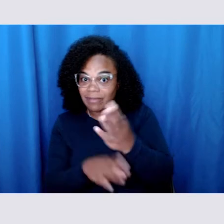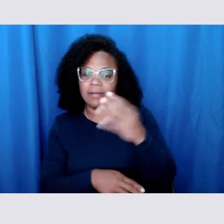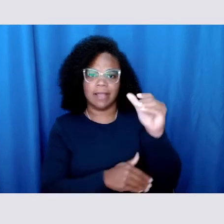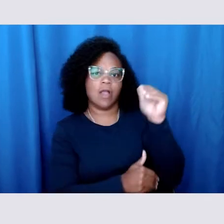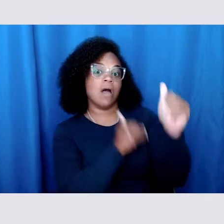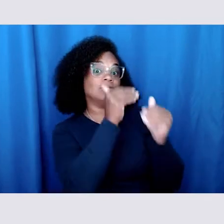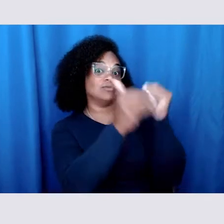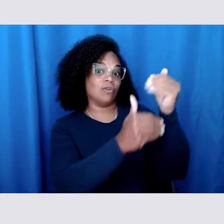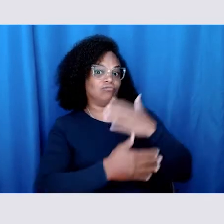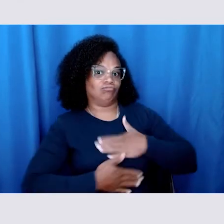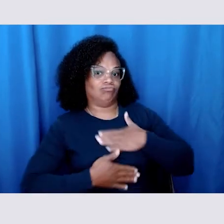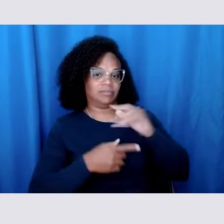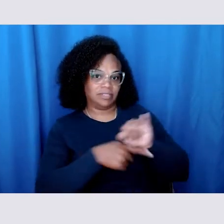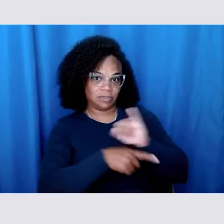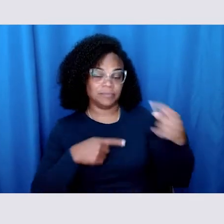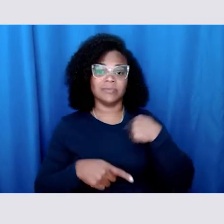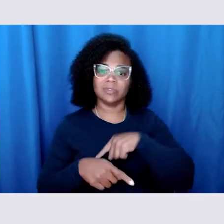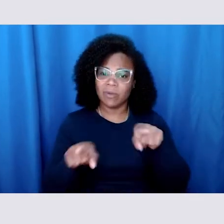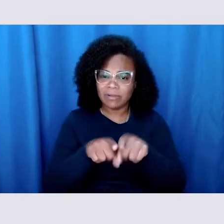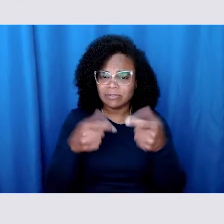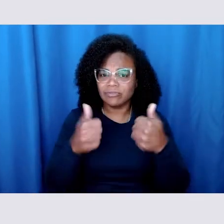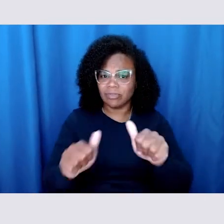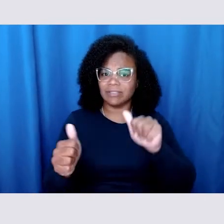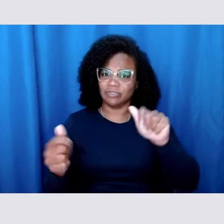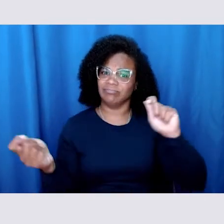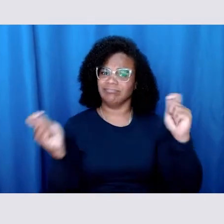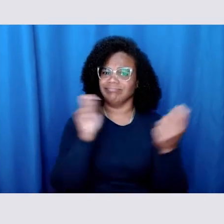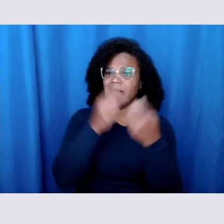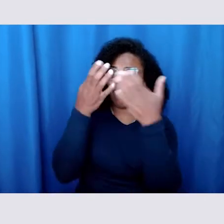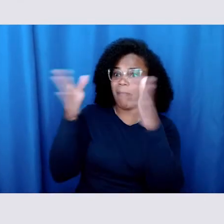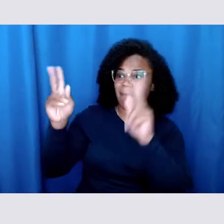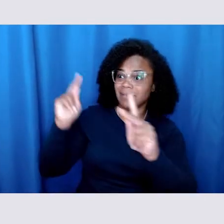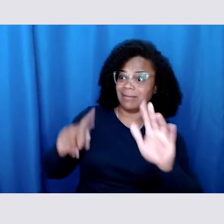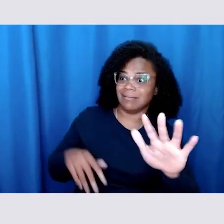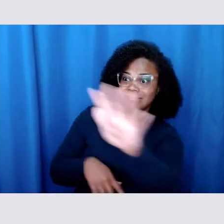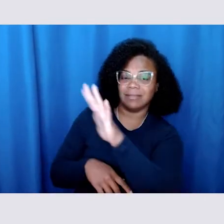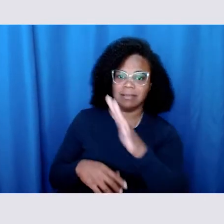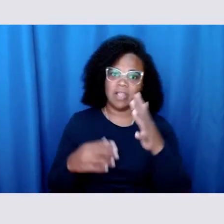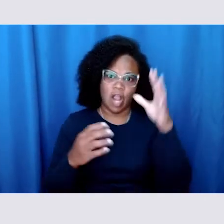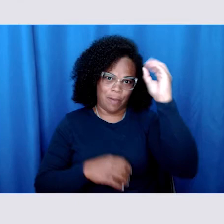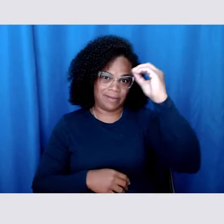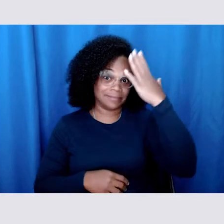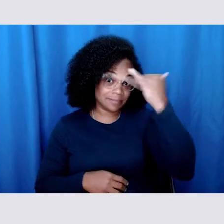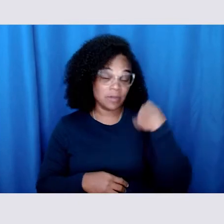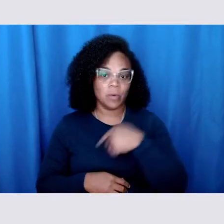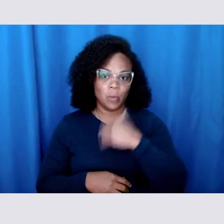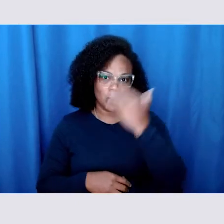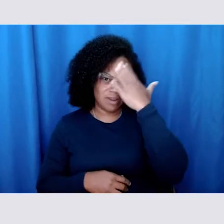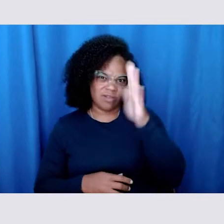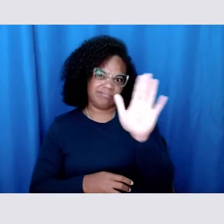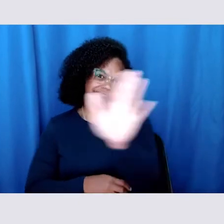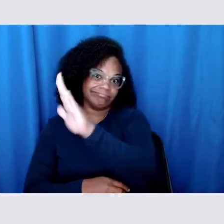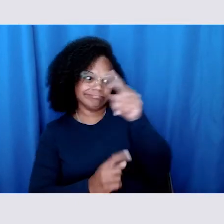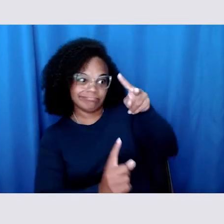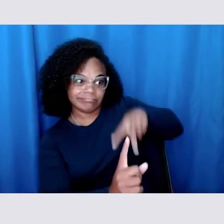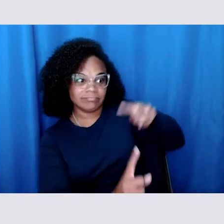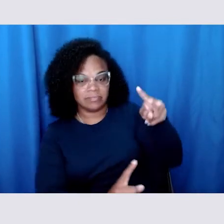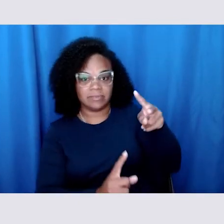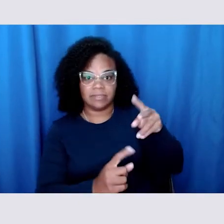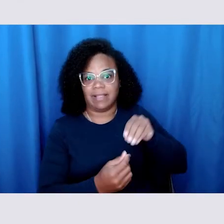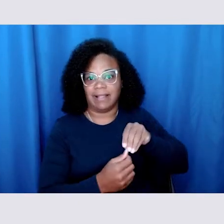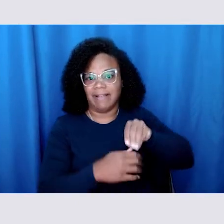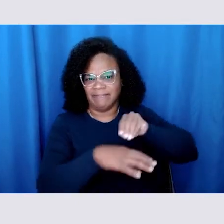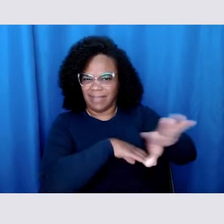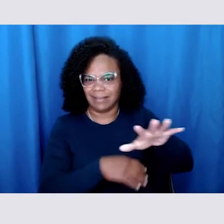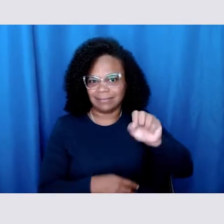trying to positively change public opinion because we know that stigma plays such a huge role in the issues faced by sex workers. Now,